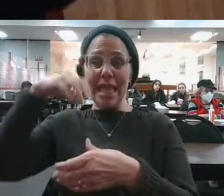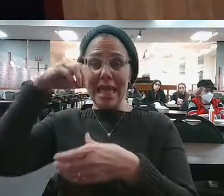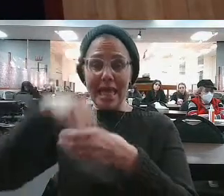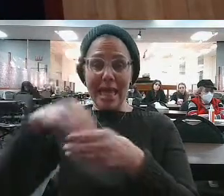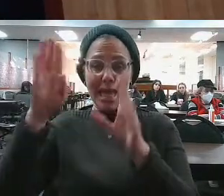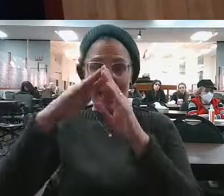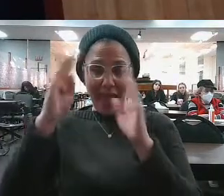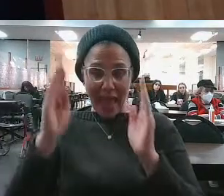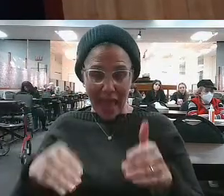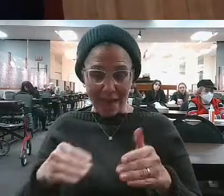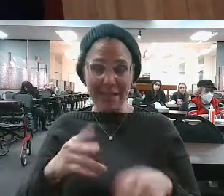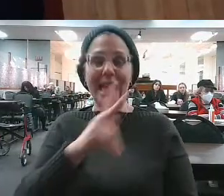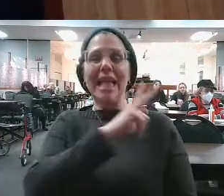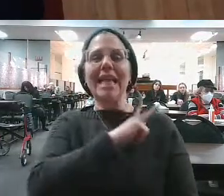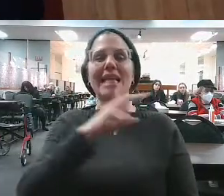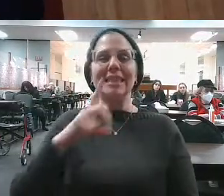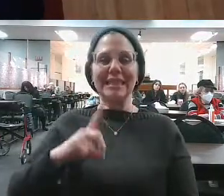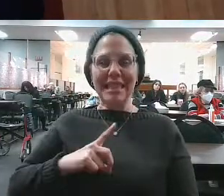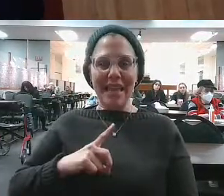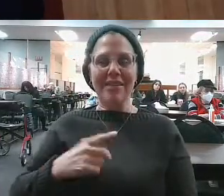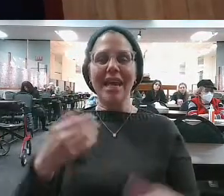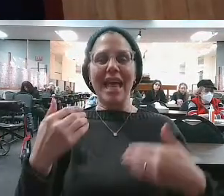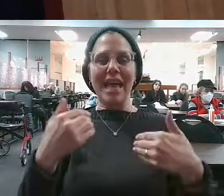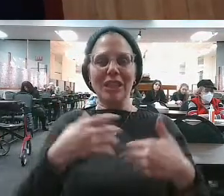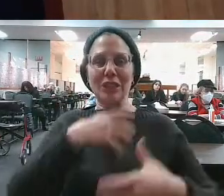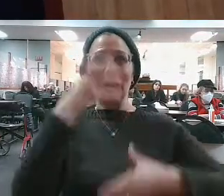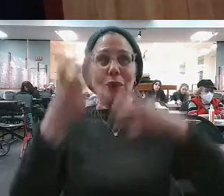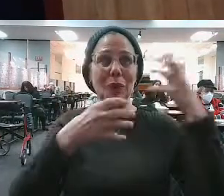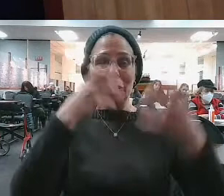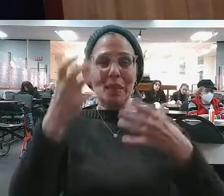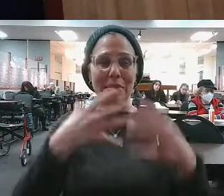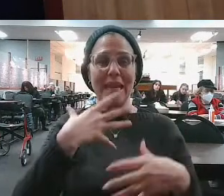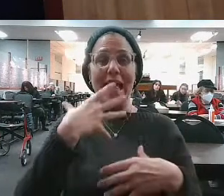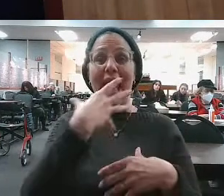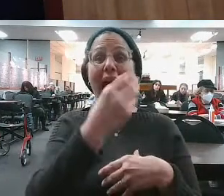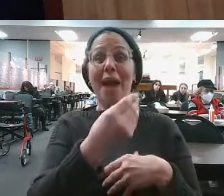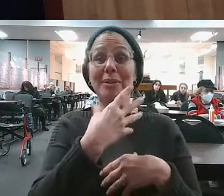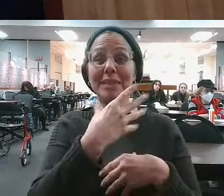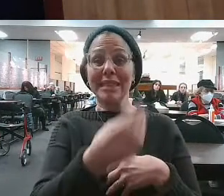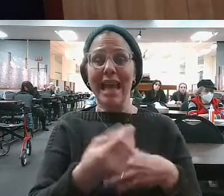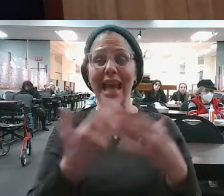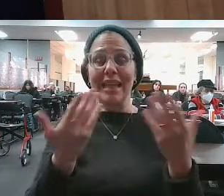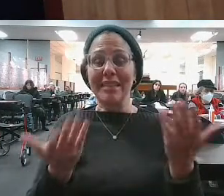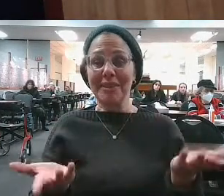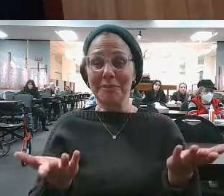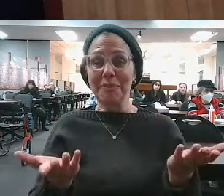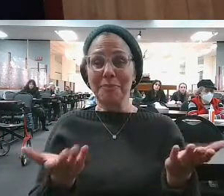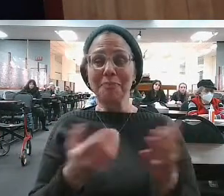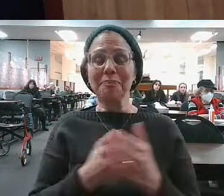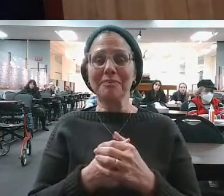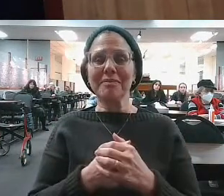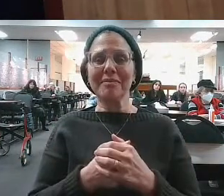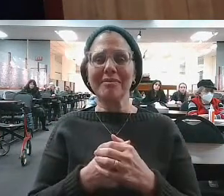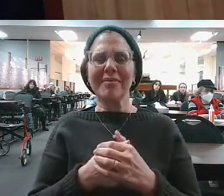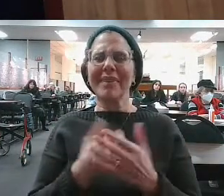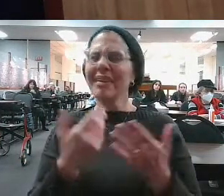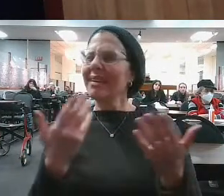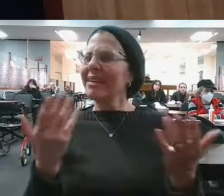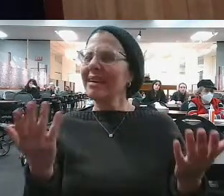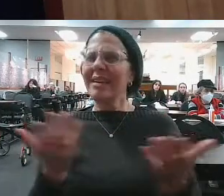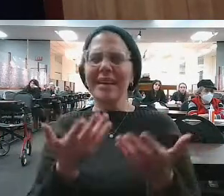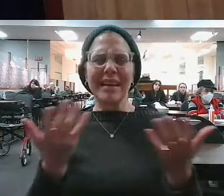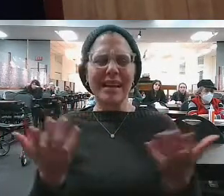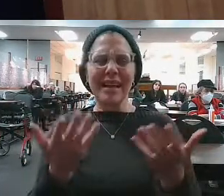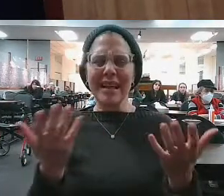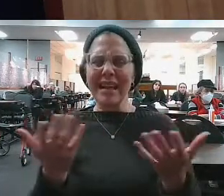outside of the palace. Amr Lehem, Achish. Yodim Atem Shechaser Shotimani? Do you think,